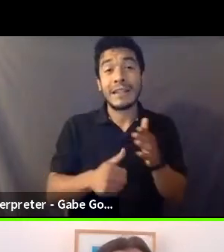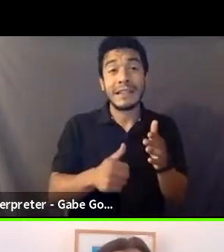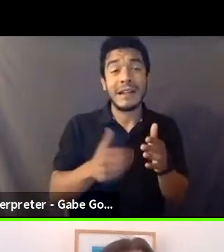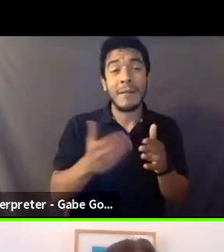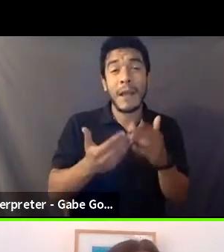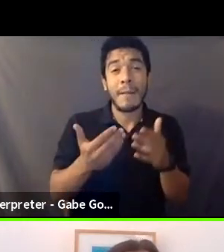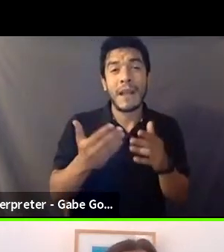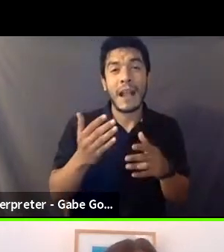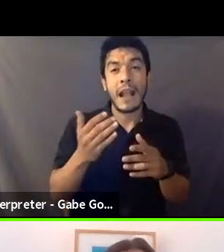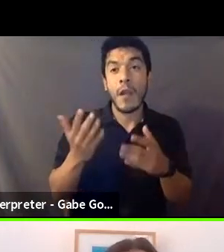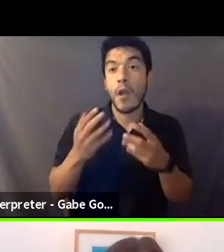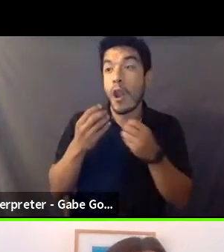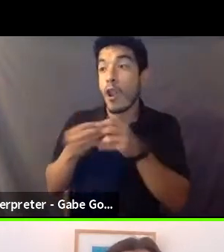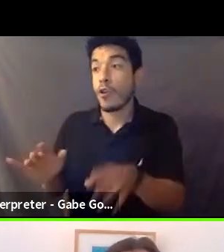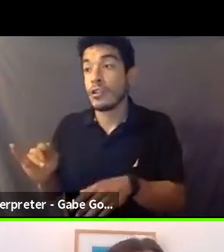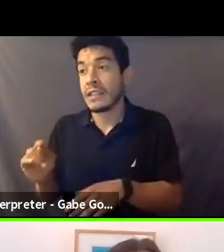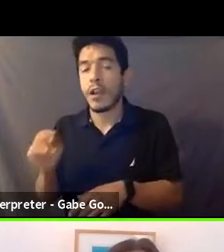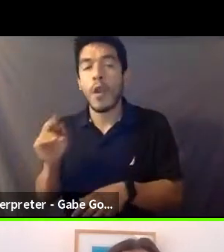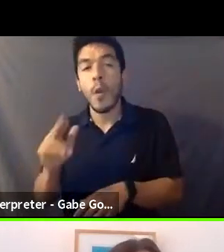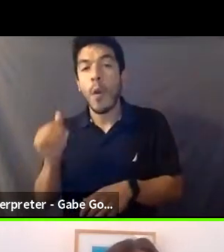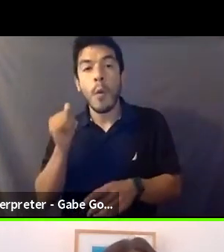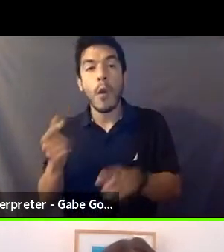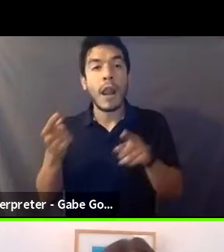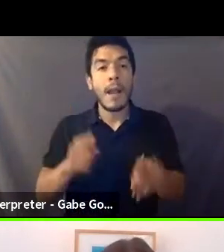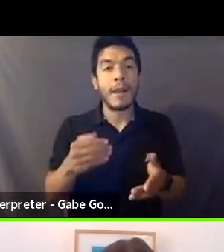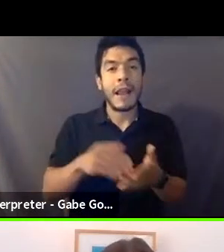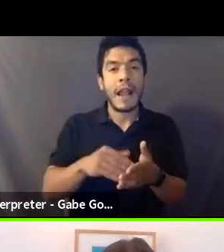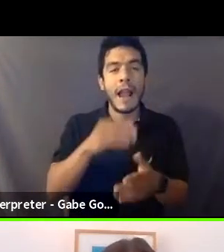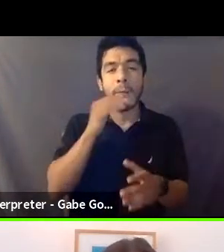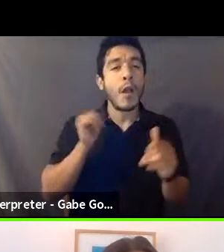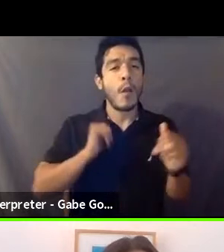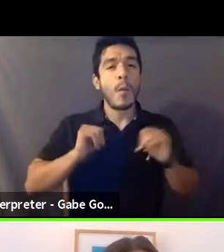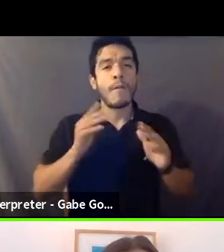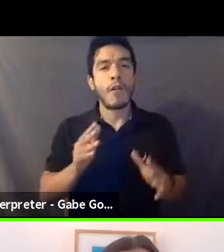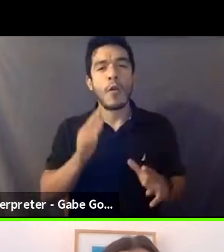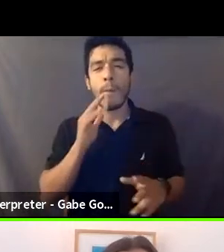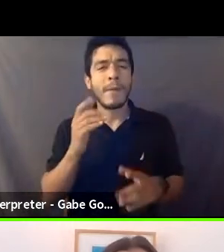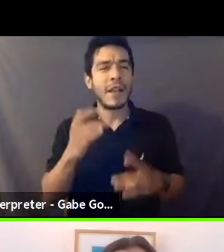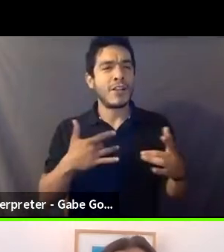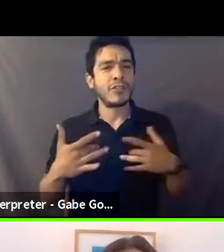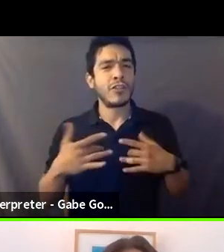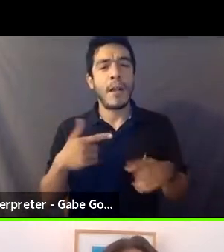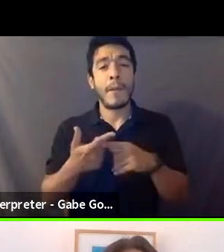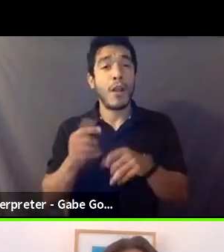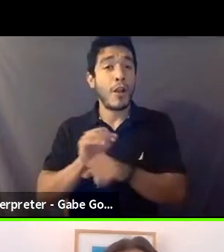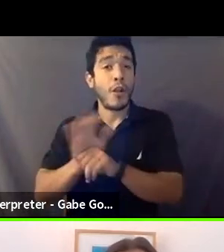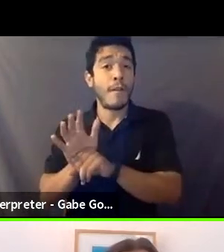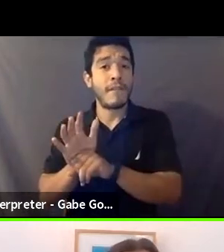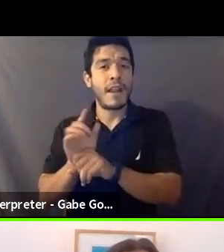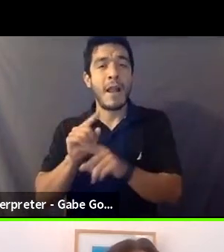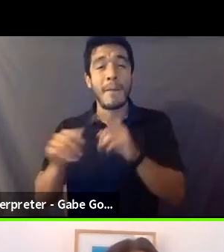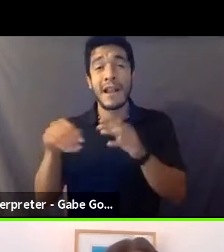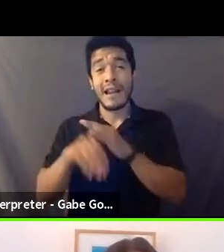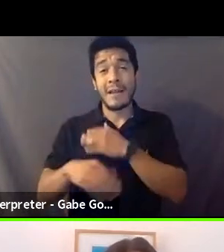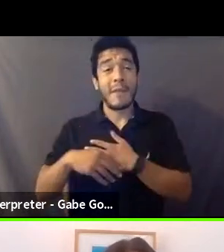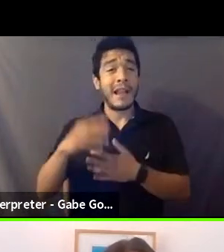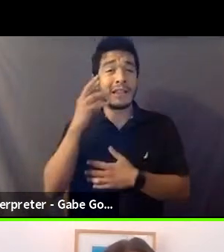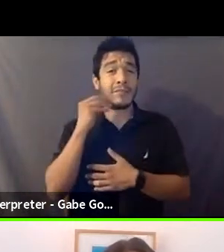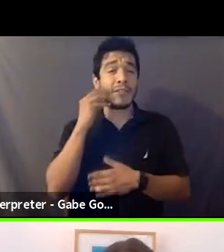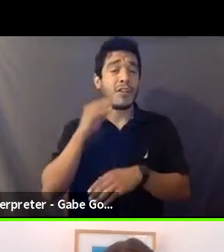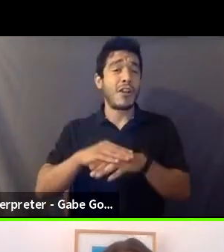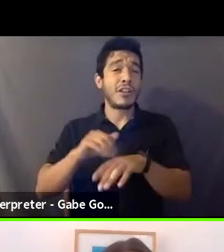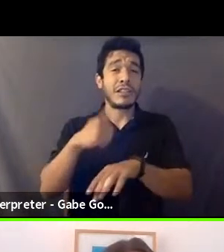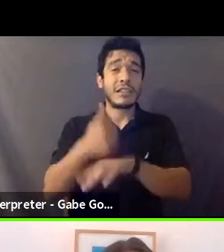back full force because performers would be concerned about COVID and things like that. But at least in my experience on set and,